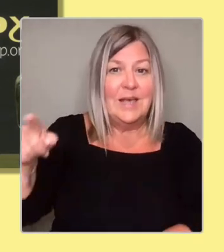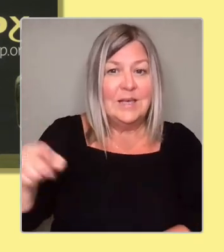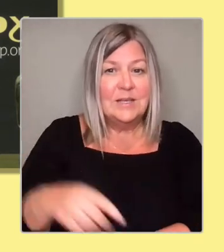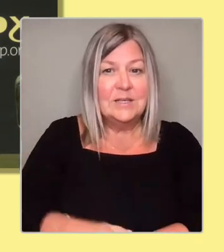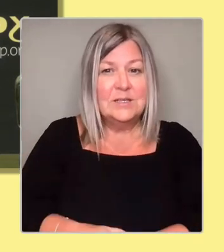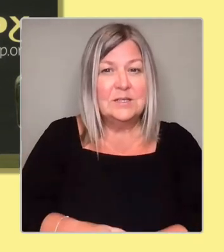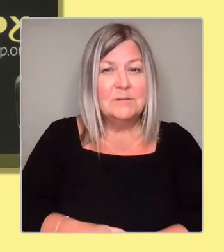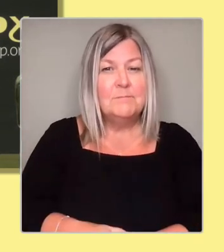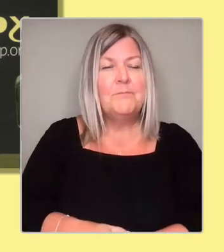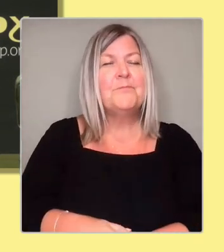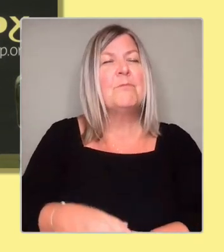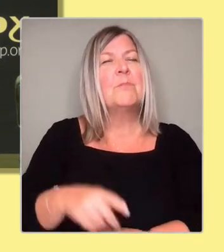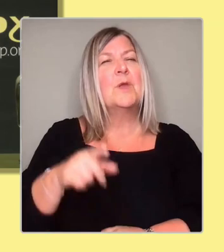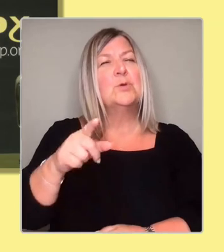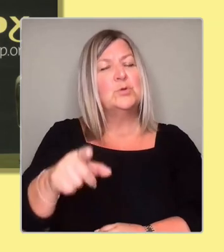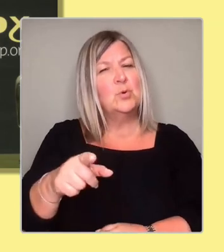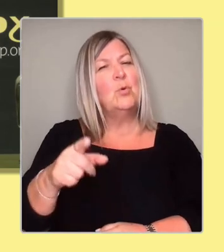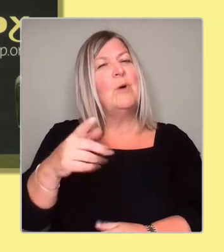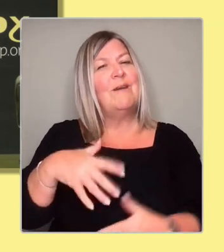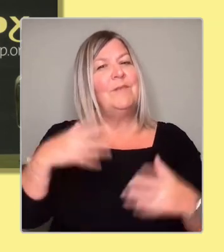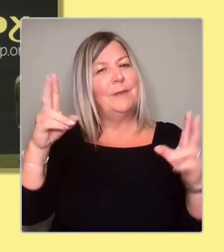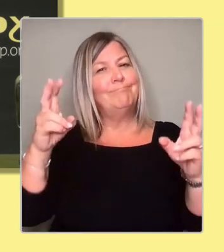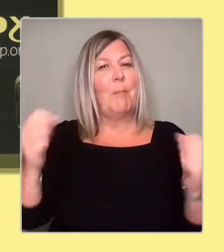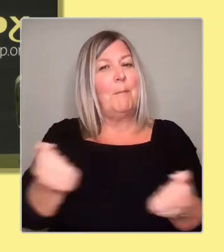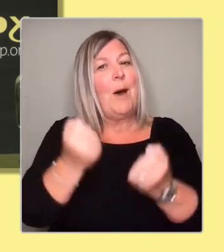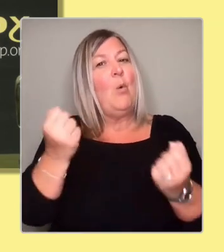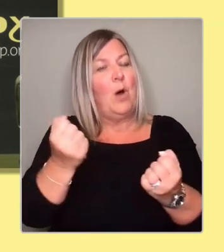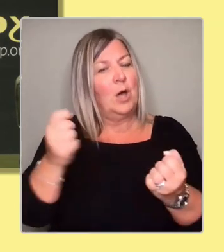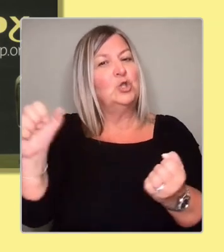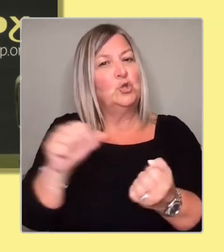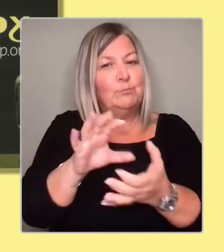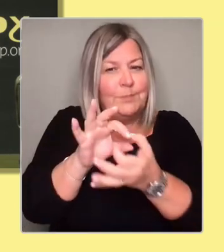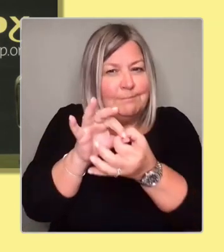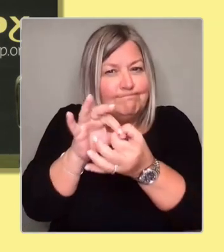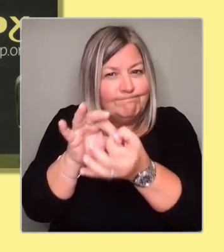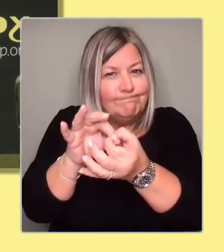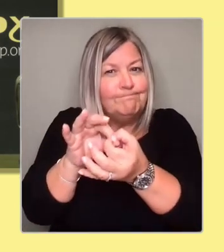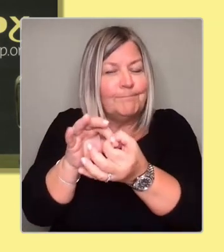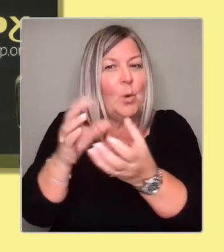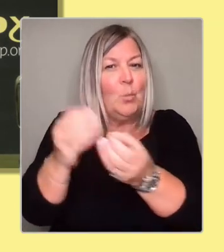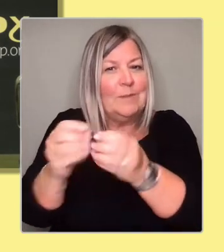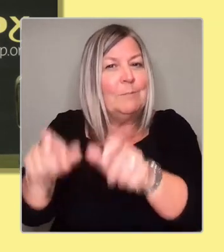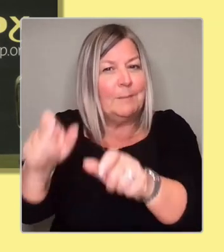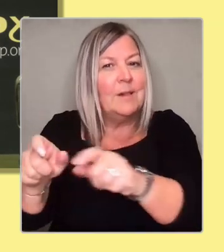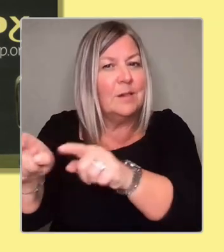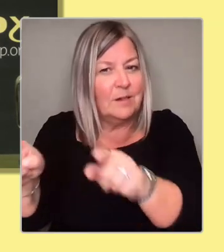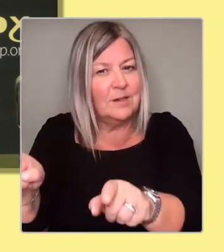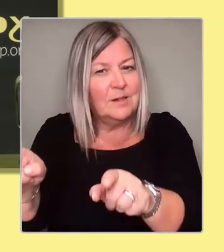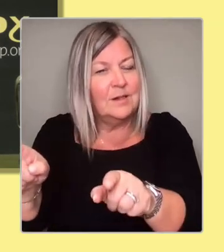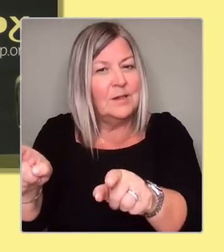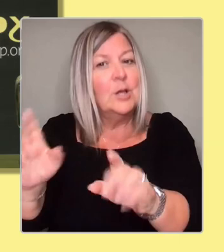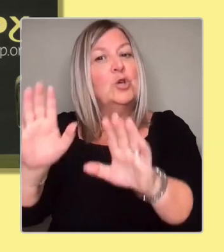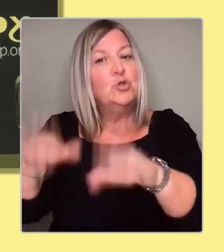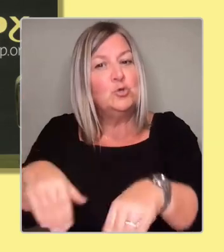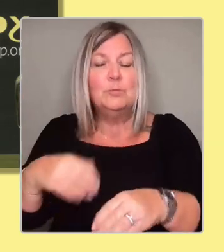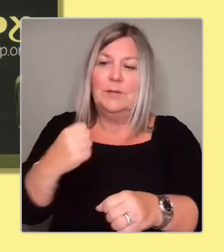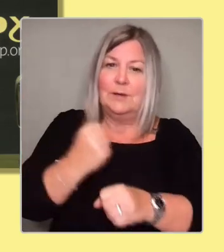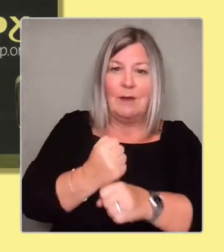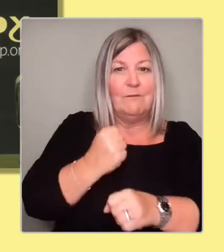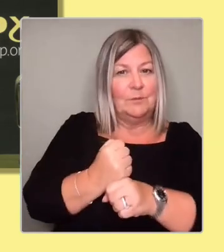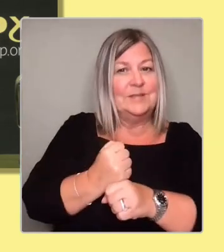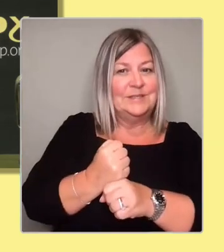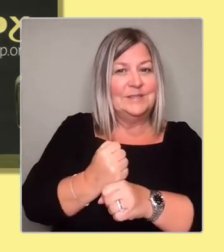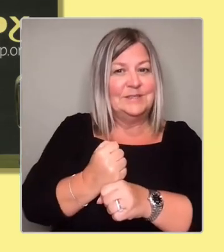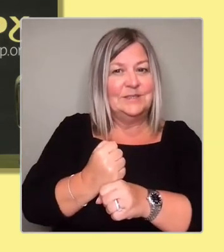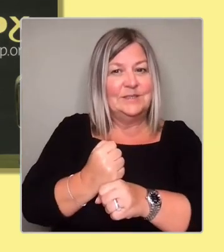should be as close to the people as possible. And I don't think the Scottish Government should be tying local government's hands as